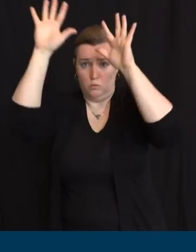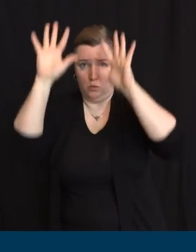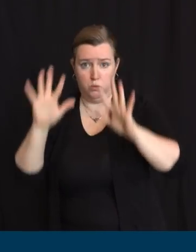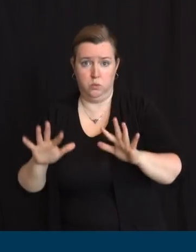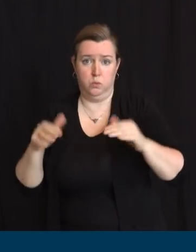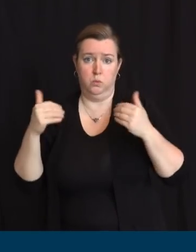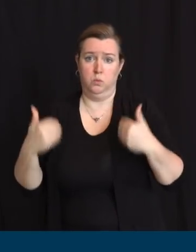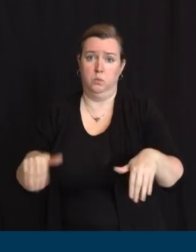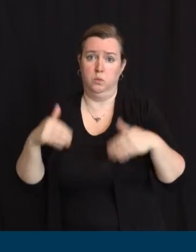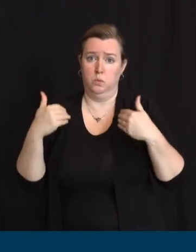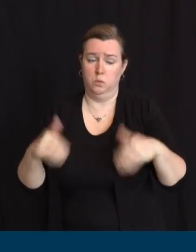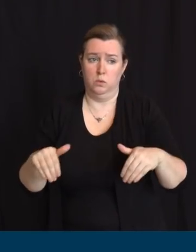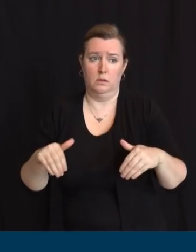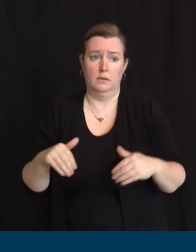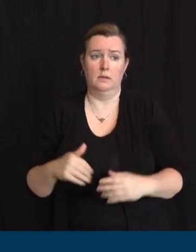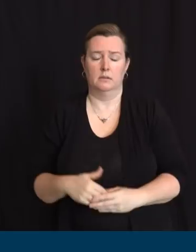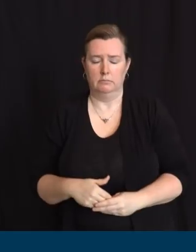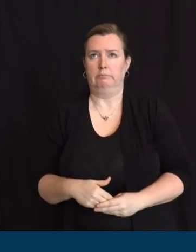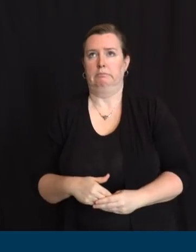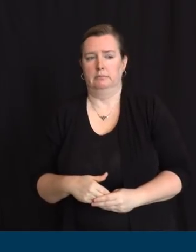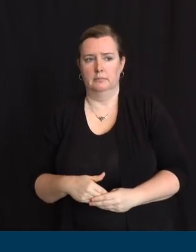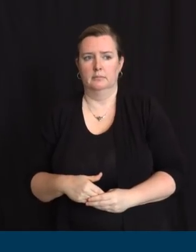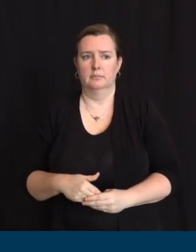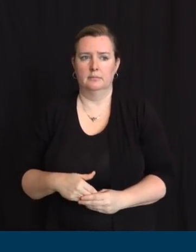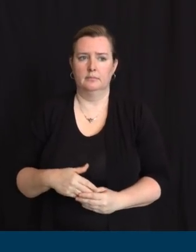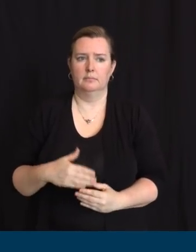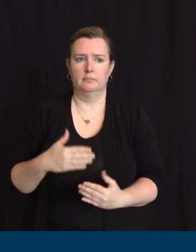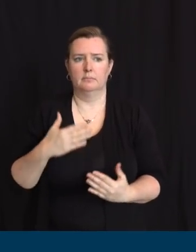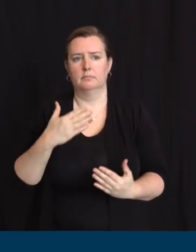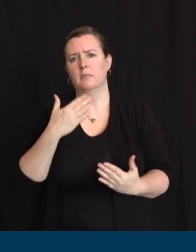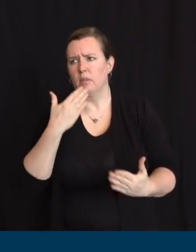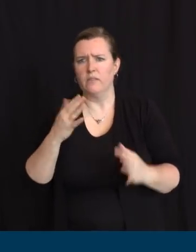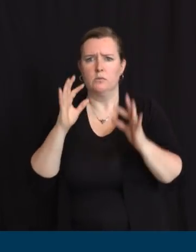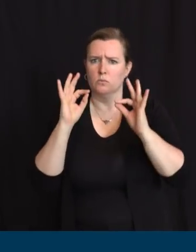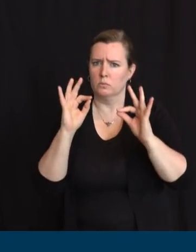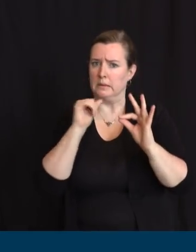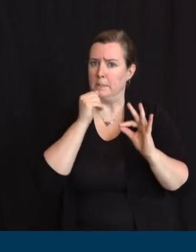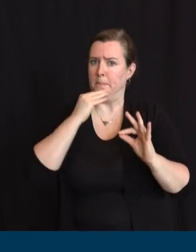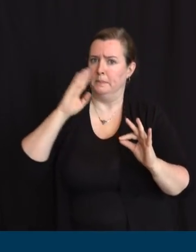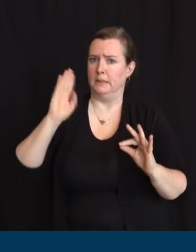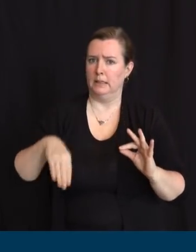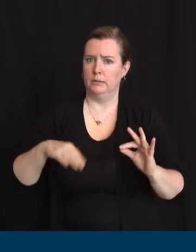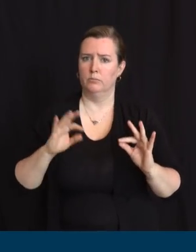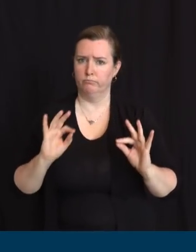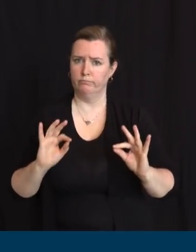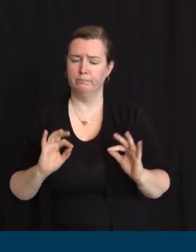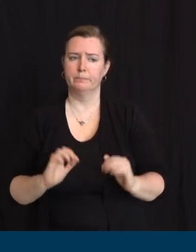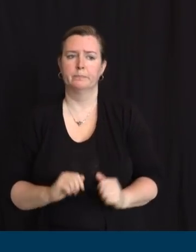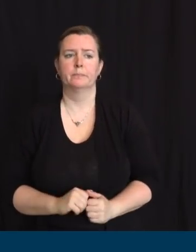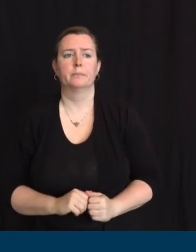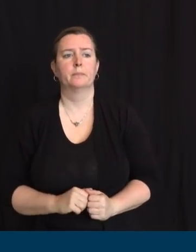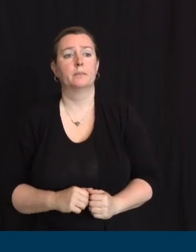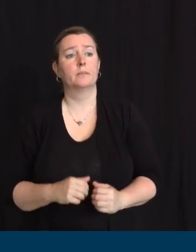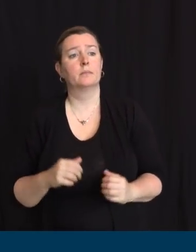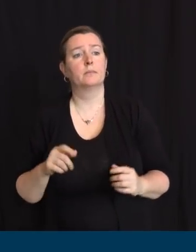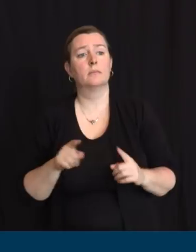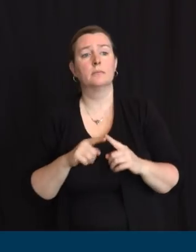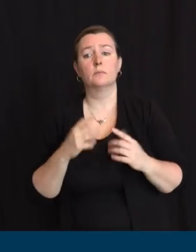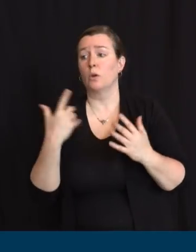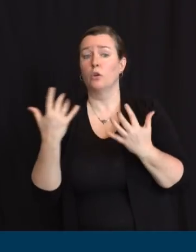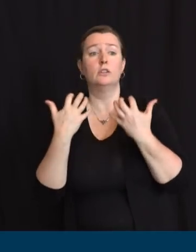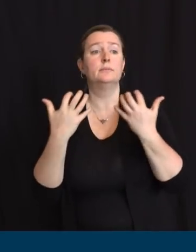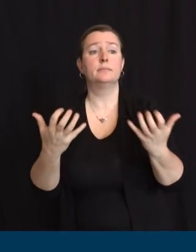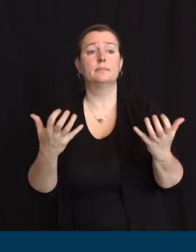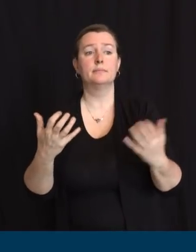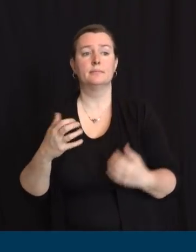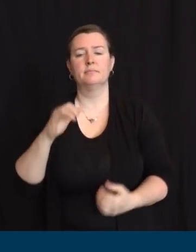Also, here with the Director of the Department of Homeland Security and Preparedness, Jared Maples. Nice to have you with us, Jared. Deputy Counsel, Paramount Garg, is also in the